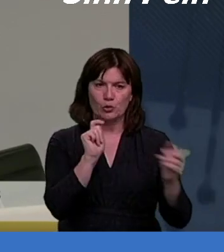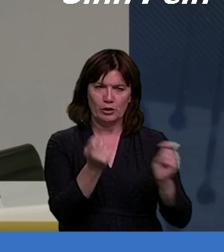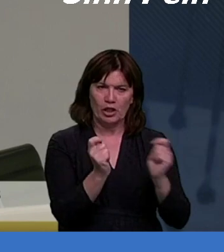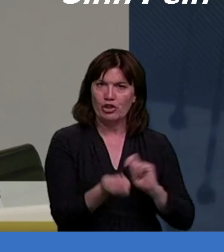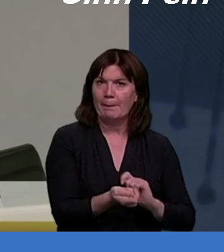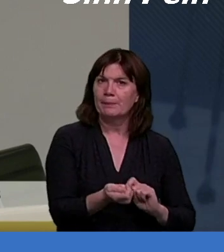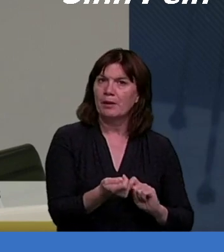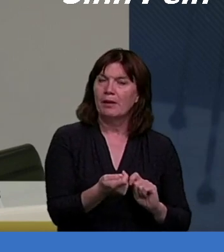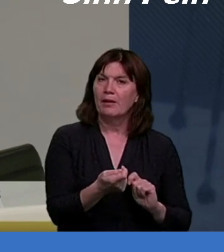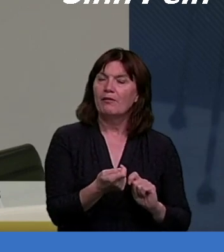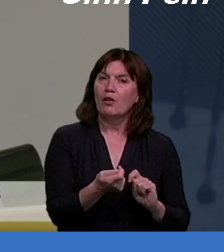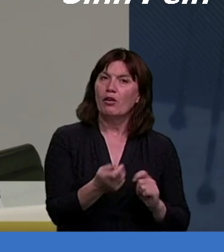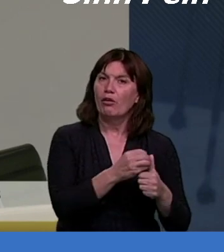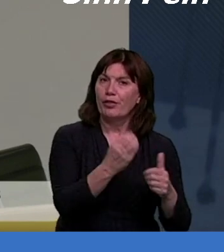person.